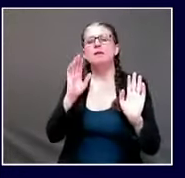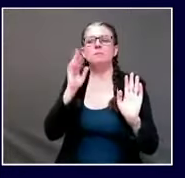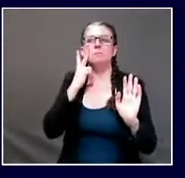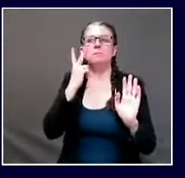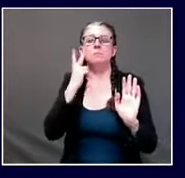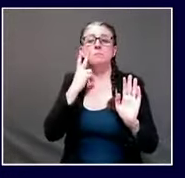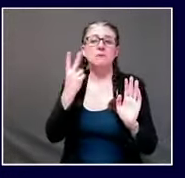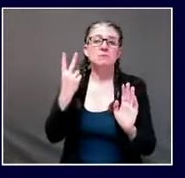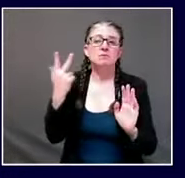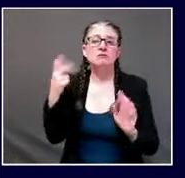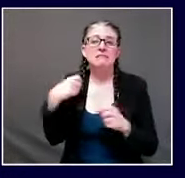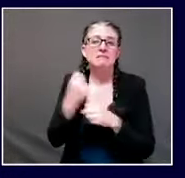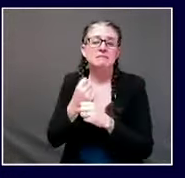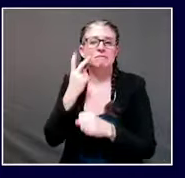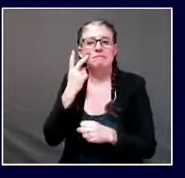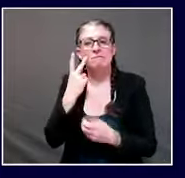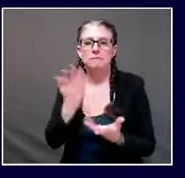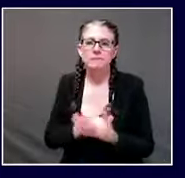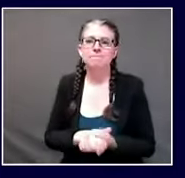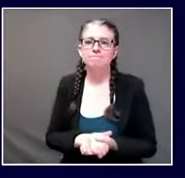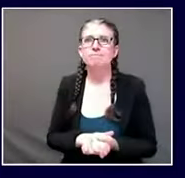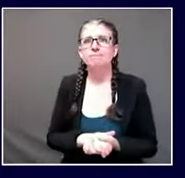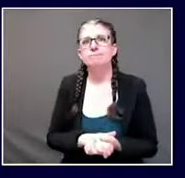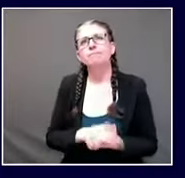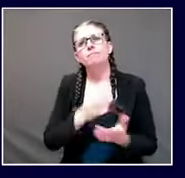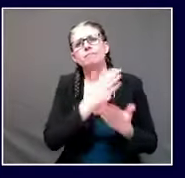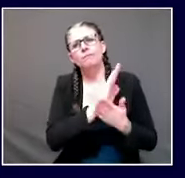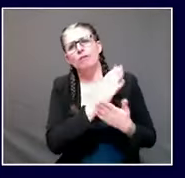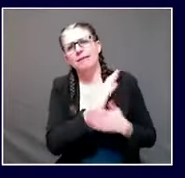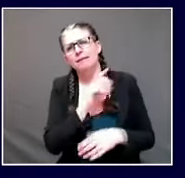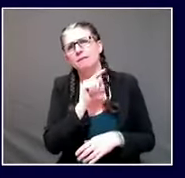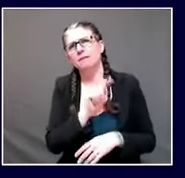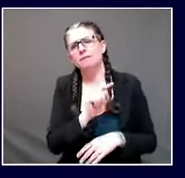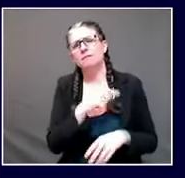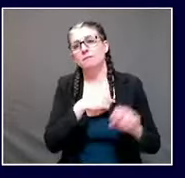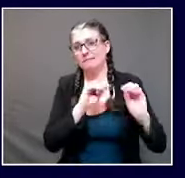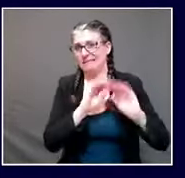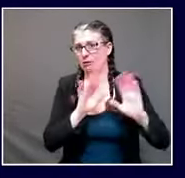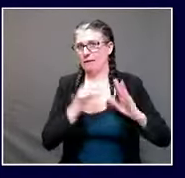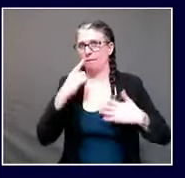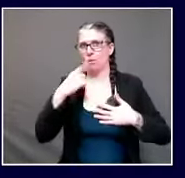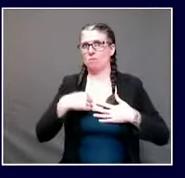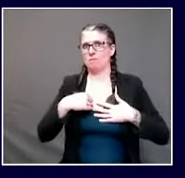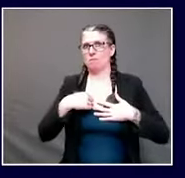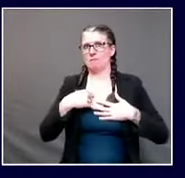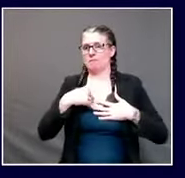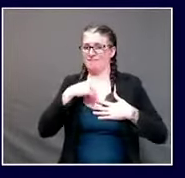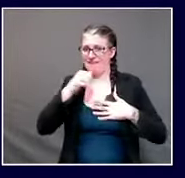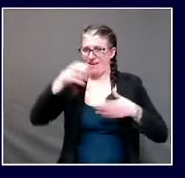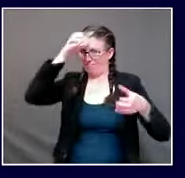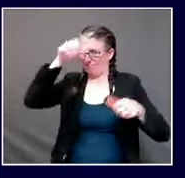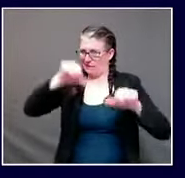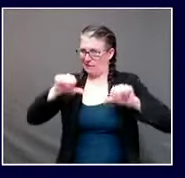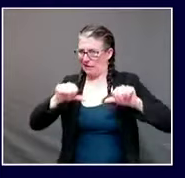scientist so forgive this next question if i um get this but there's also been discussion